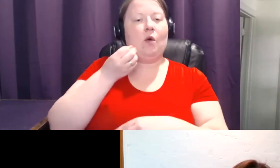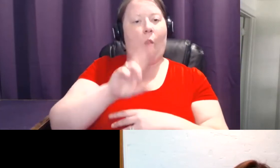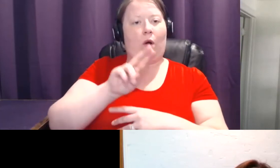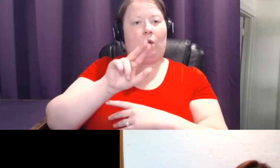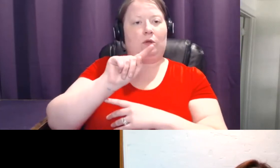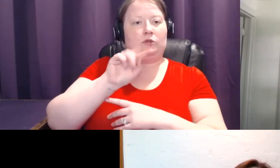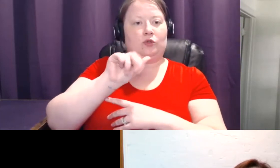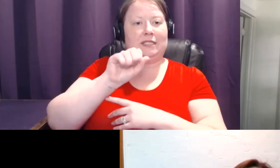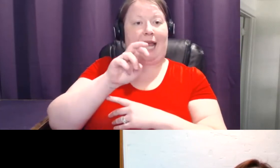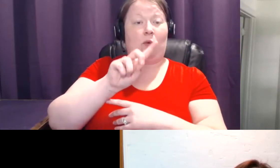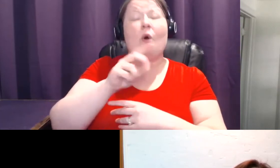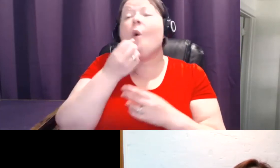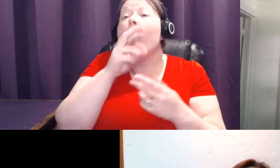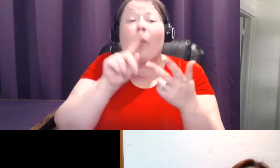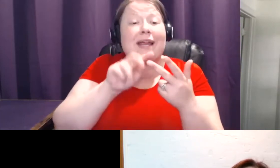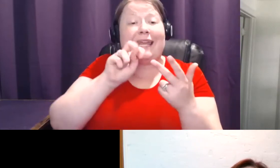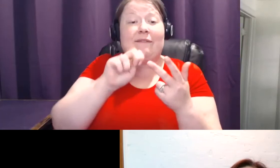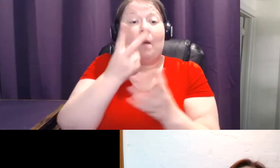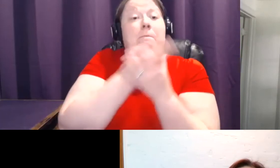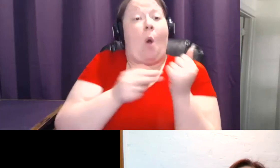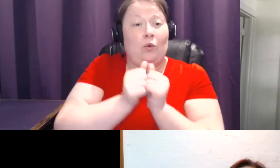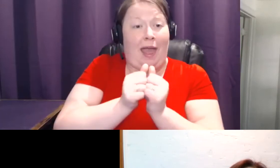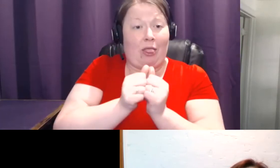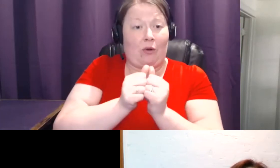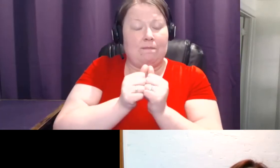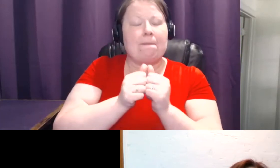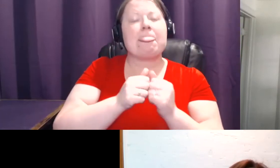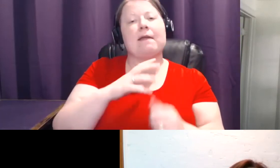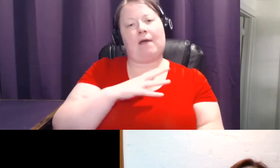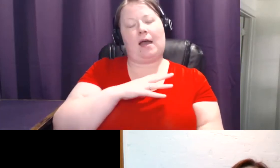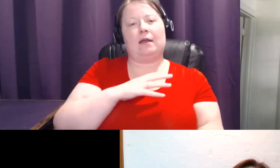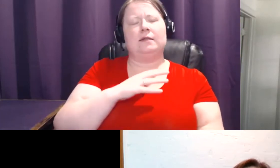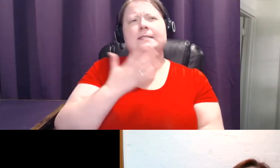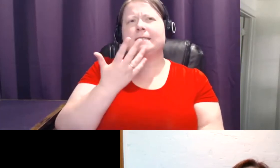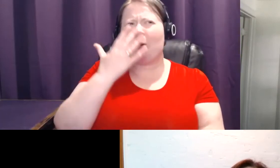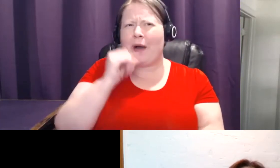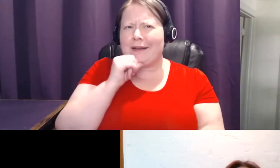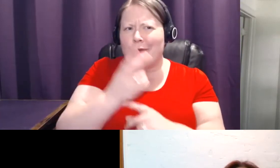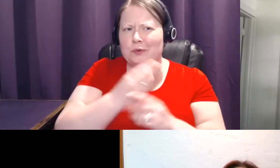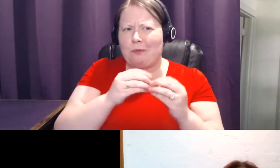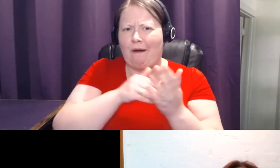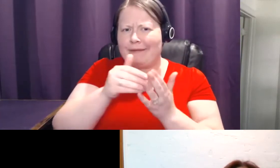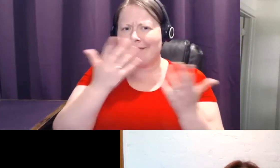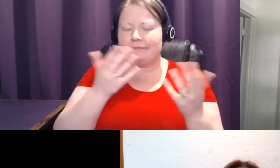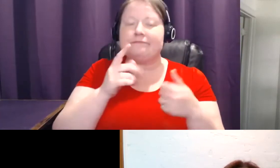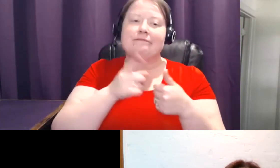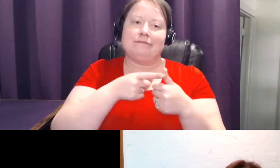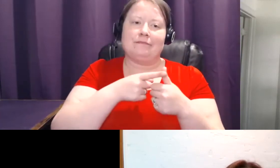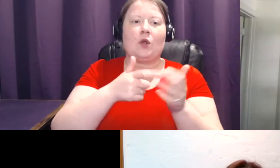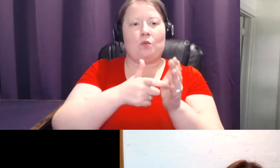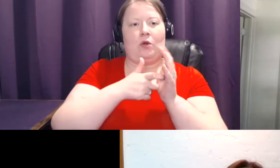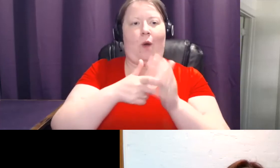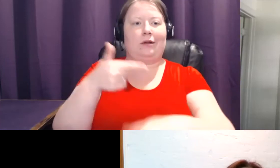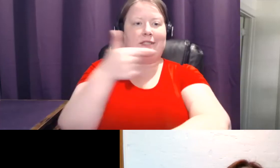mammography plus ultrasound. So, the question is, why don't we use it? Well, one is, it requires an injection of a